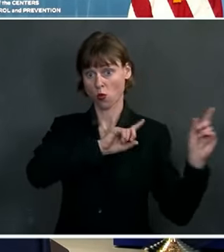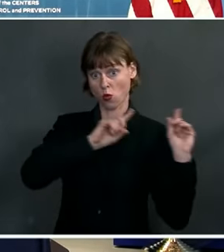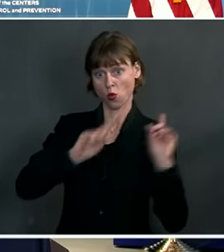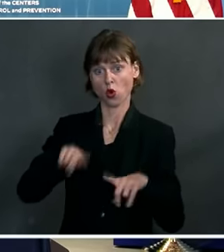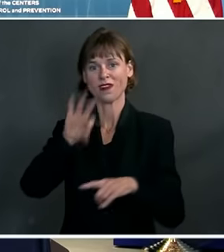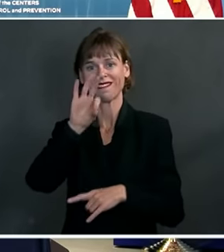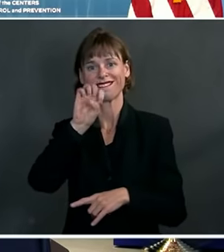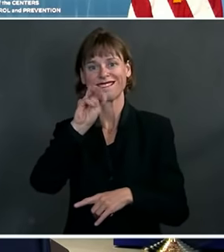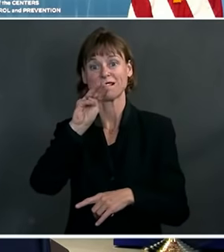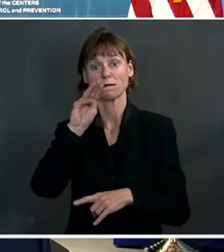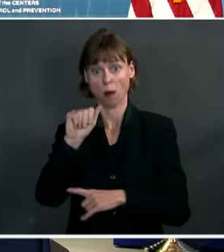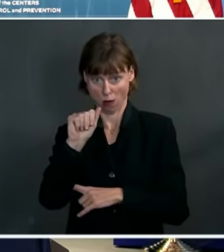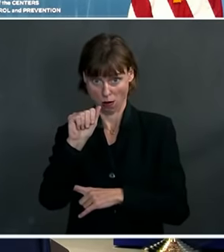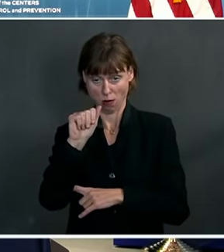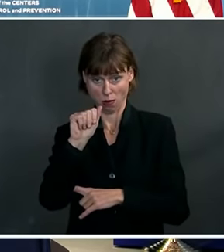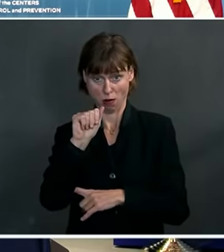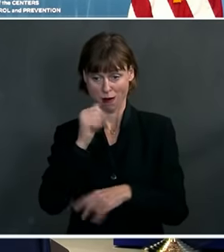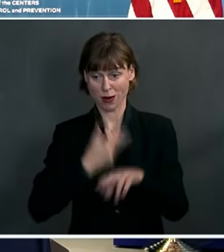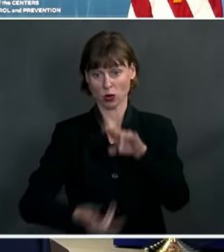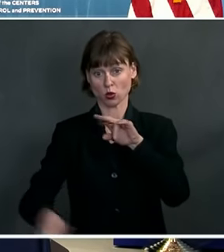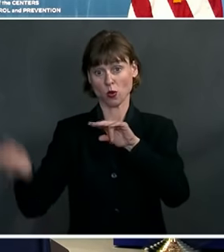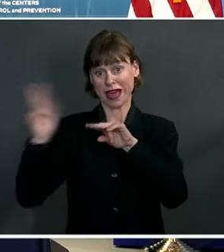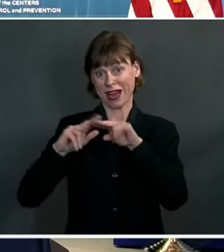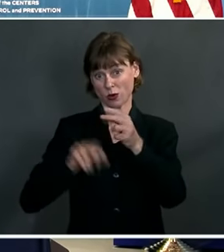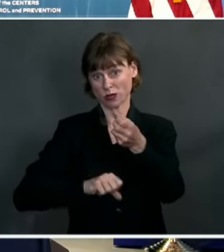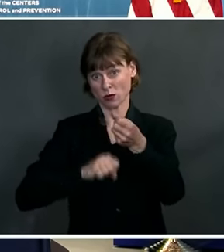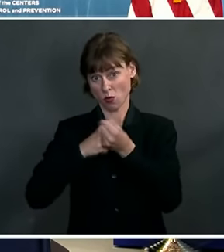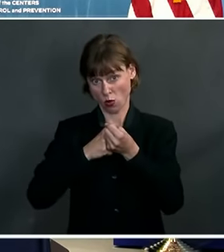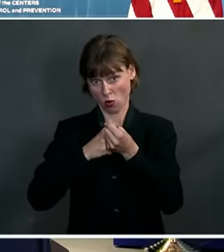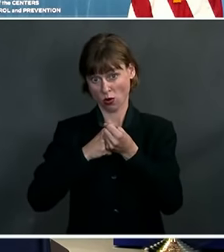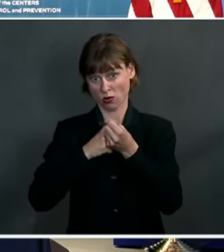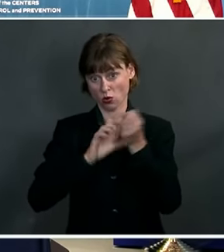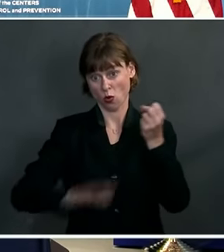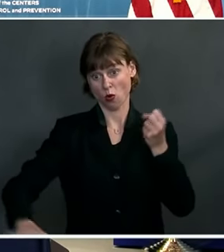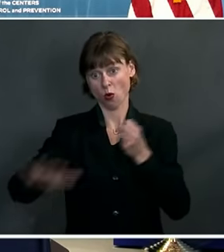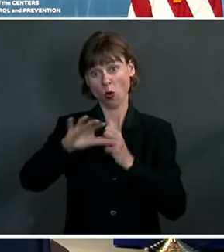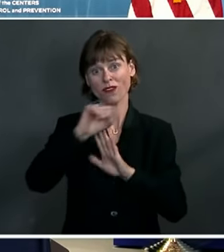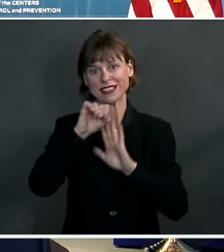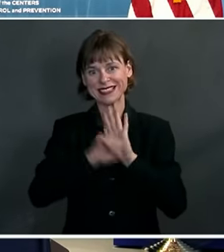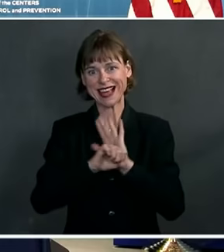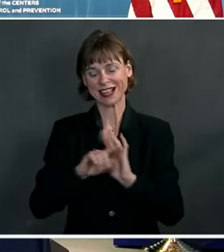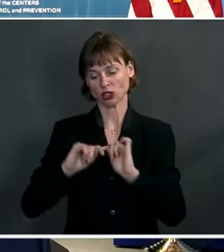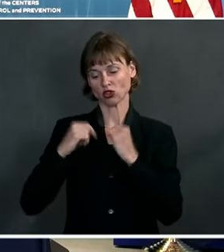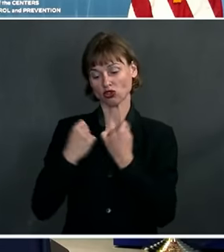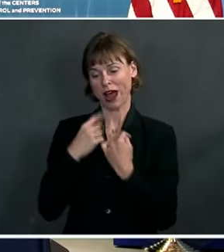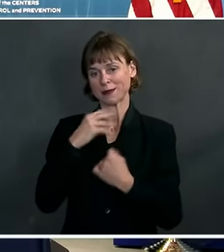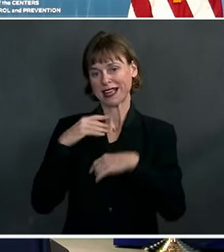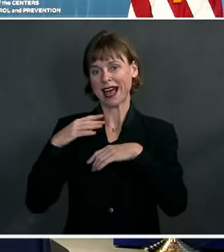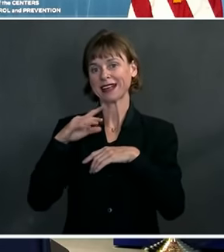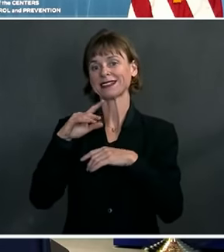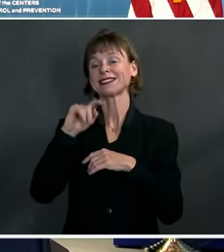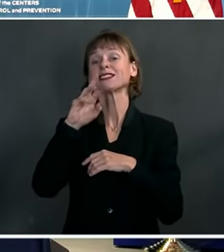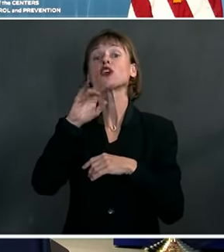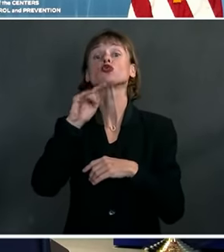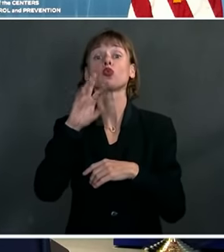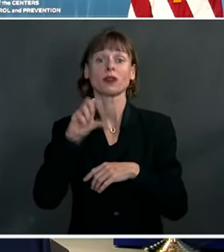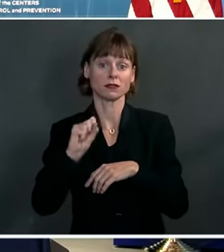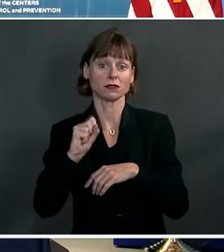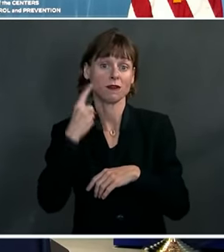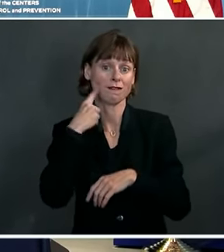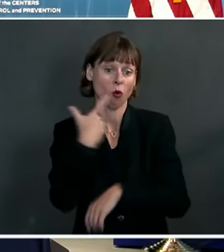FEMA has increased its support to states, tribes, and territories for vaccination sites.